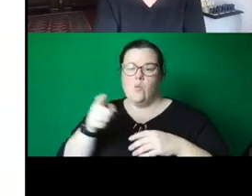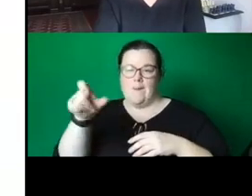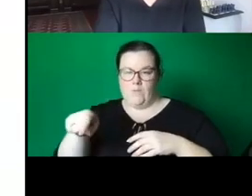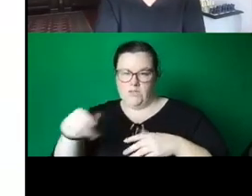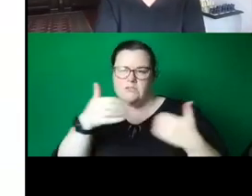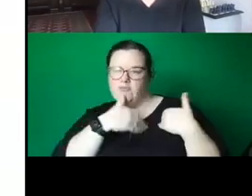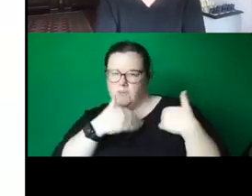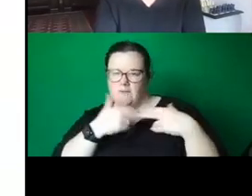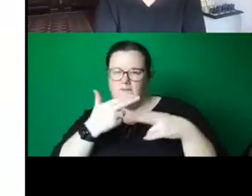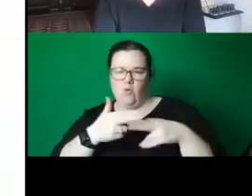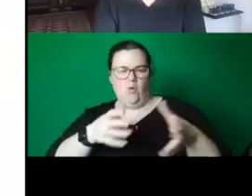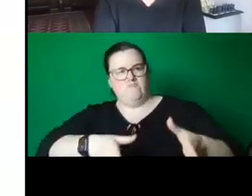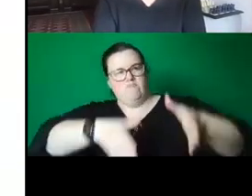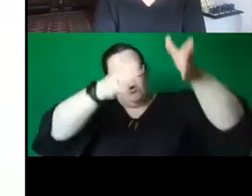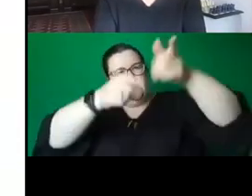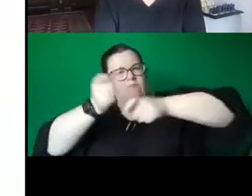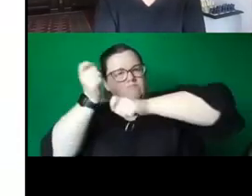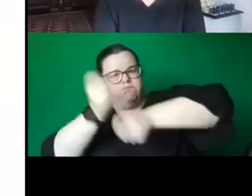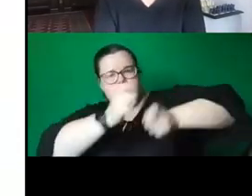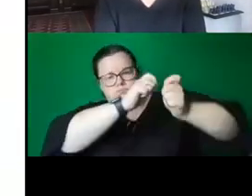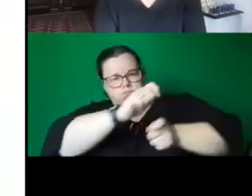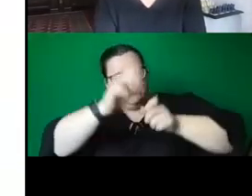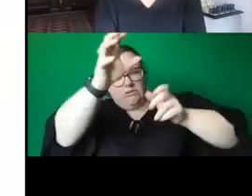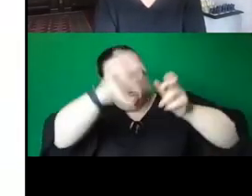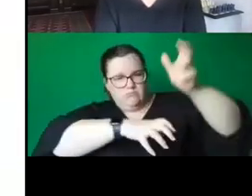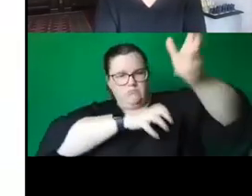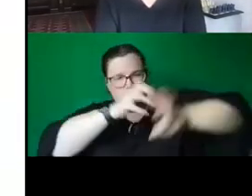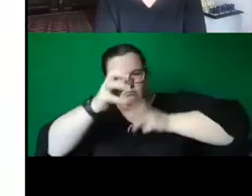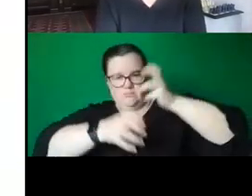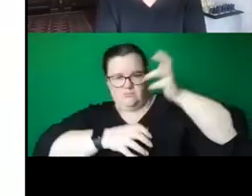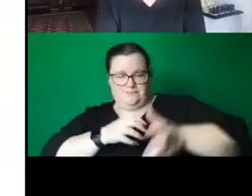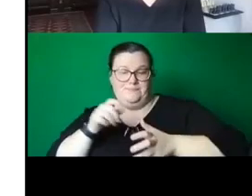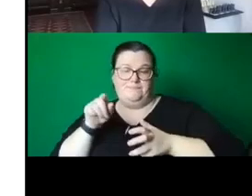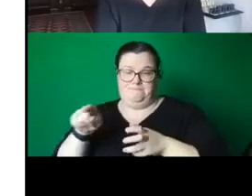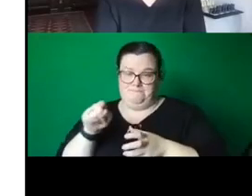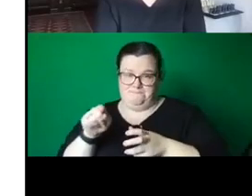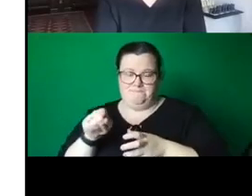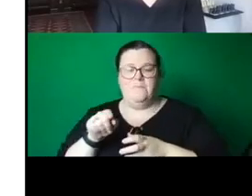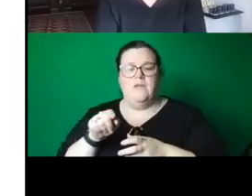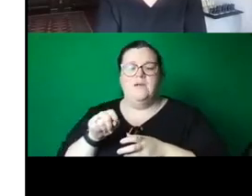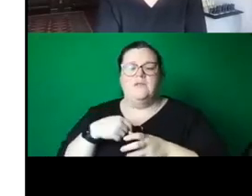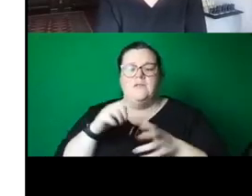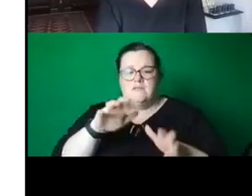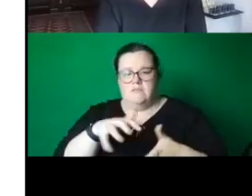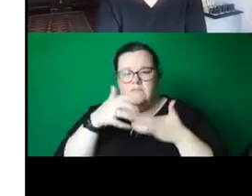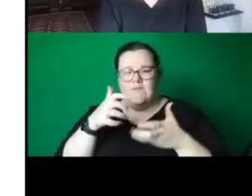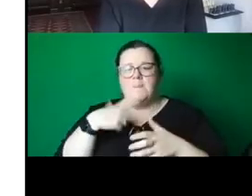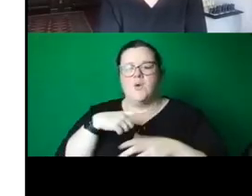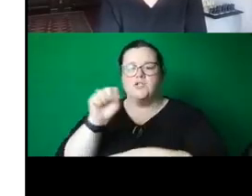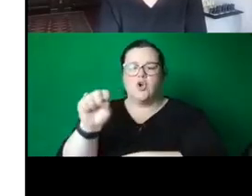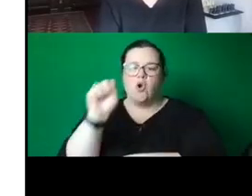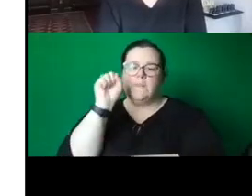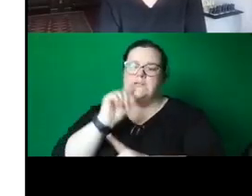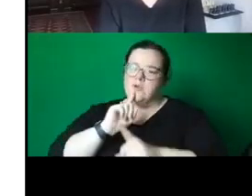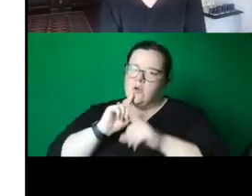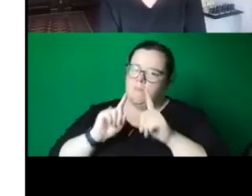Alexander the second in the same center of Tbilisi. This was the communist order to remove all Tbilisi. Tsarist monuments 100